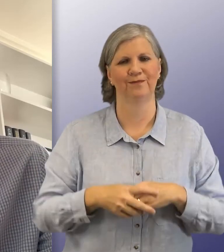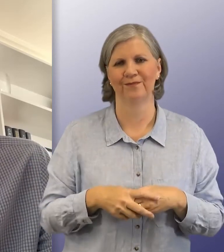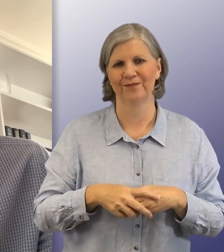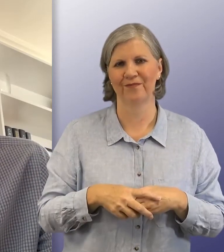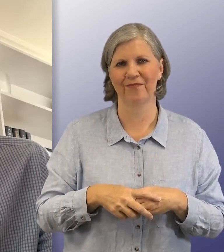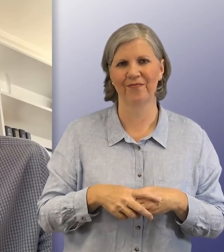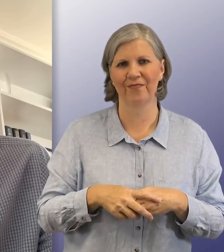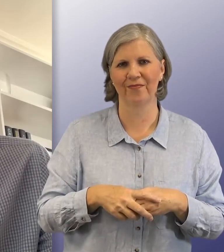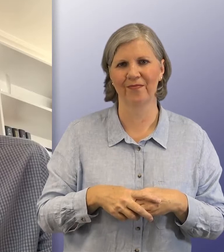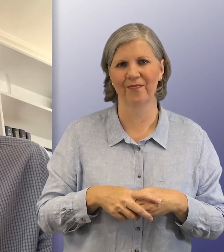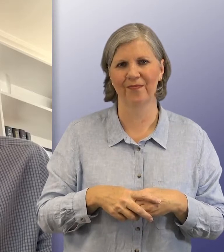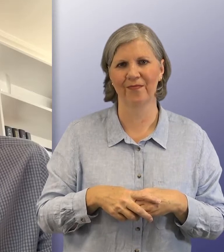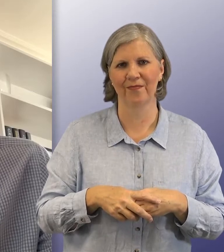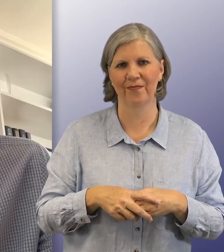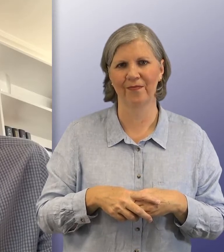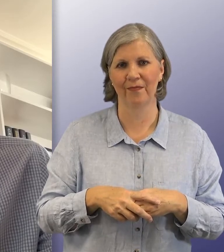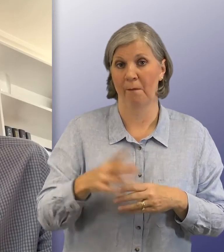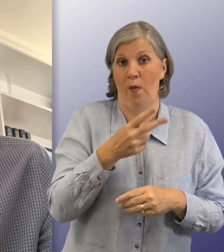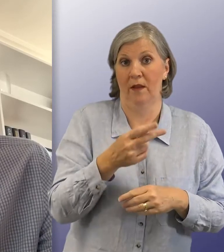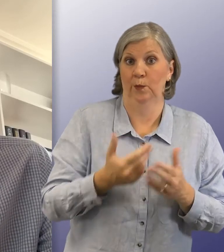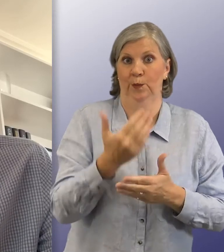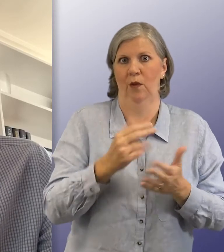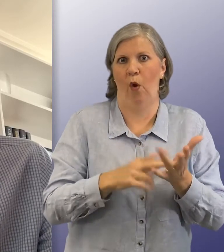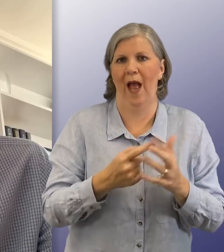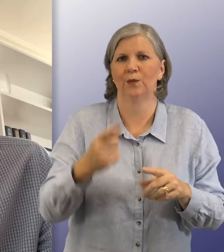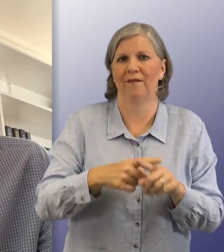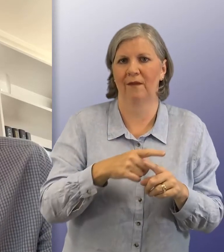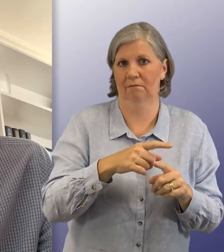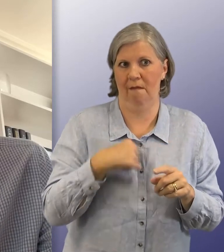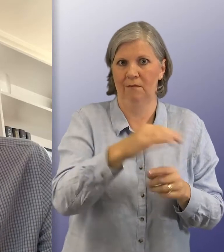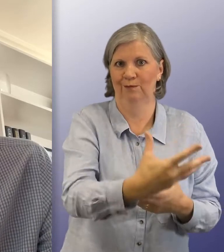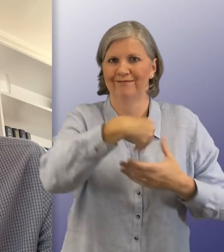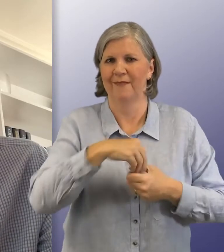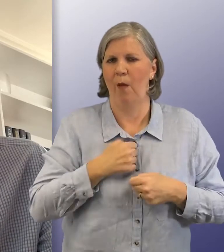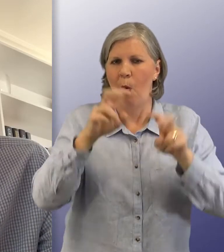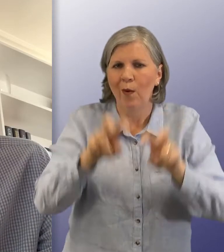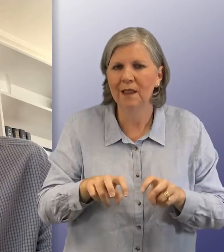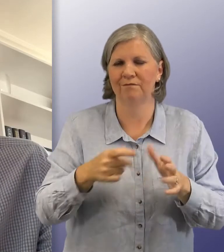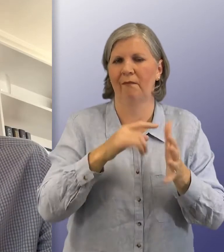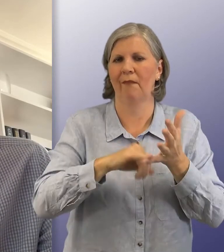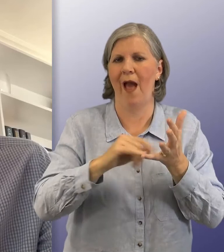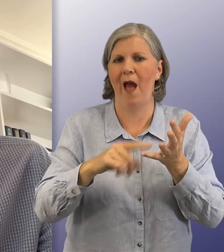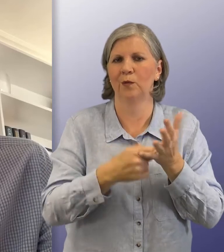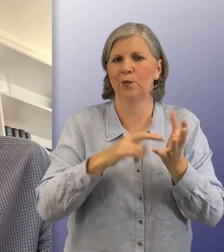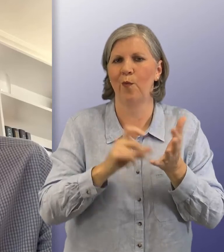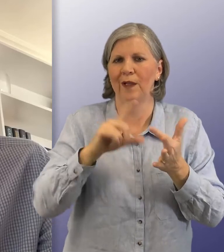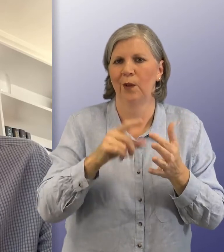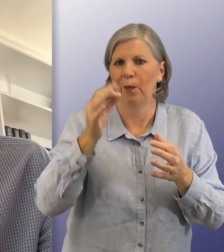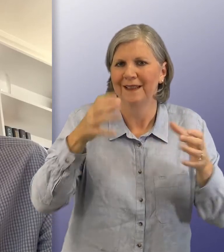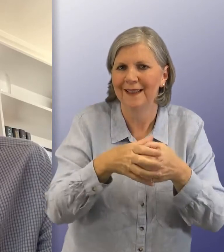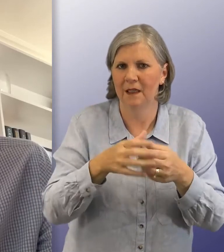backgrounds. Both new non-executives will also be asked to join our Audit and Assurance Committee which provides independent